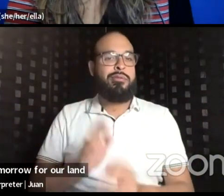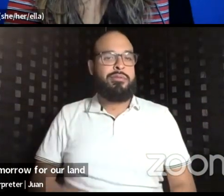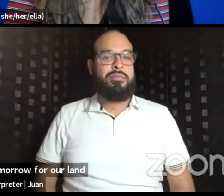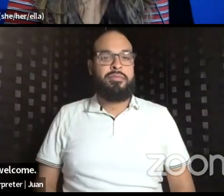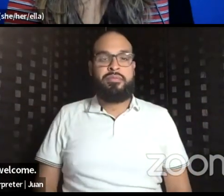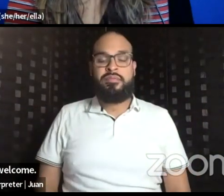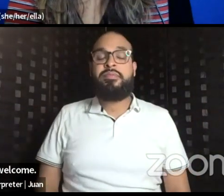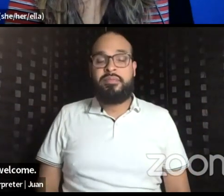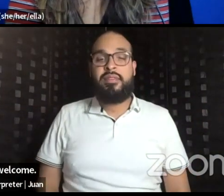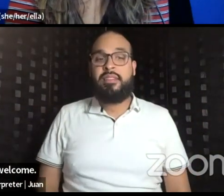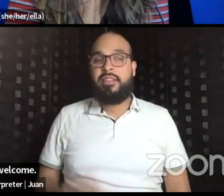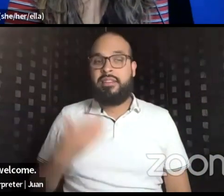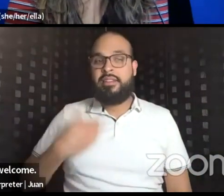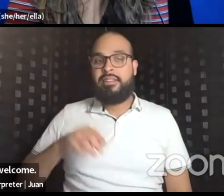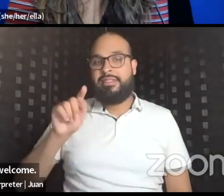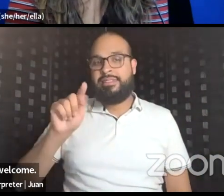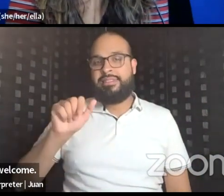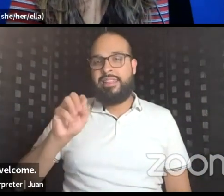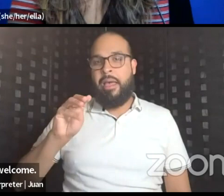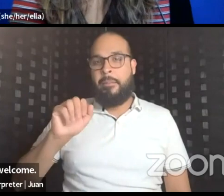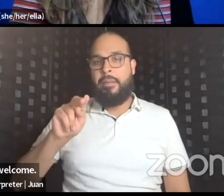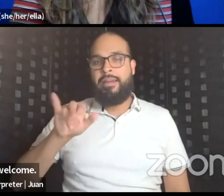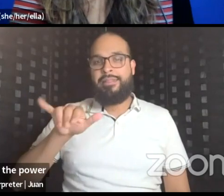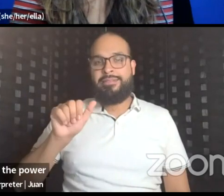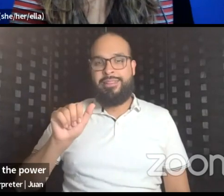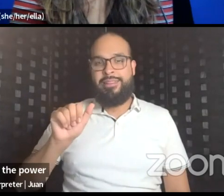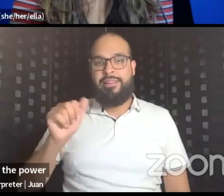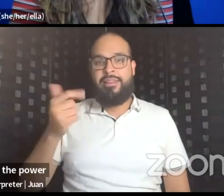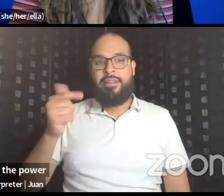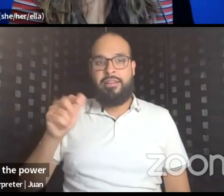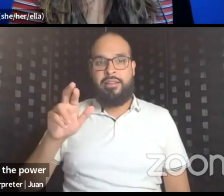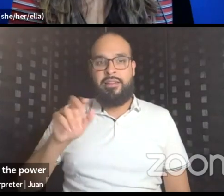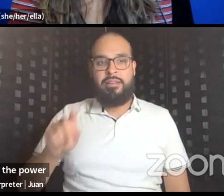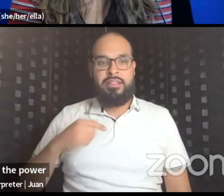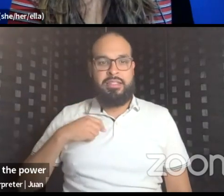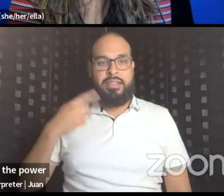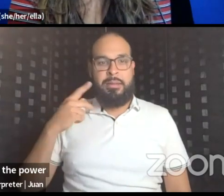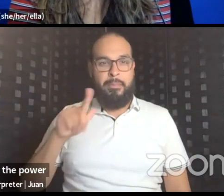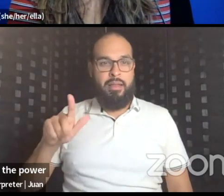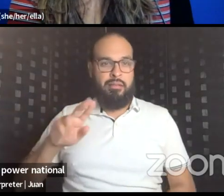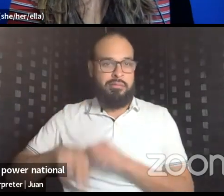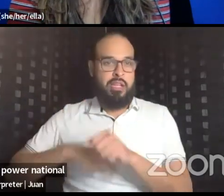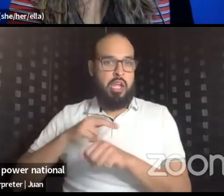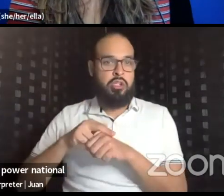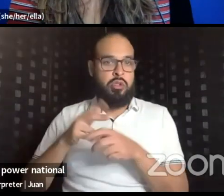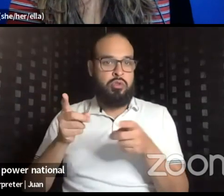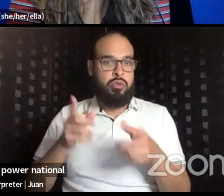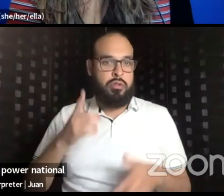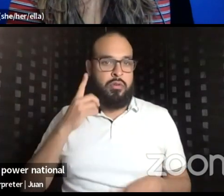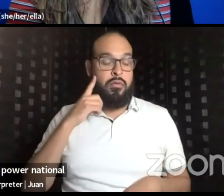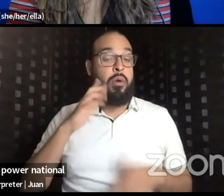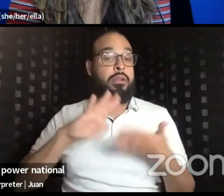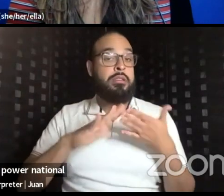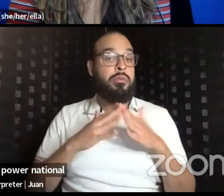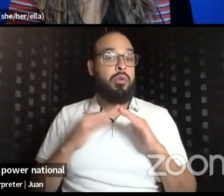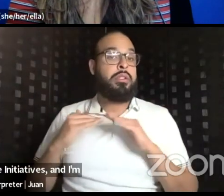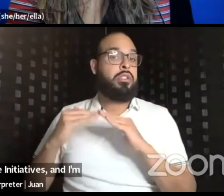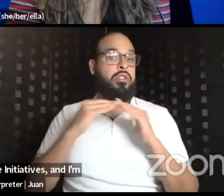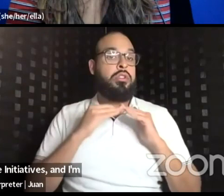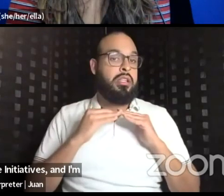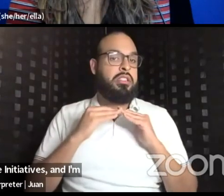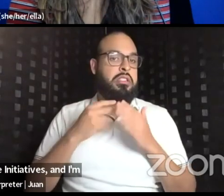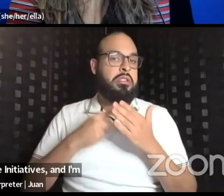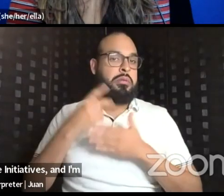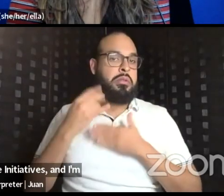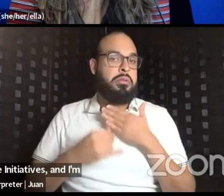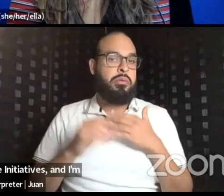Hello, I'm Tamania Garza. I am the PAL National Director of Community and Justice Initiatives and I'm also the Chief Rep